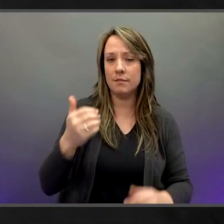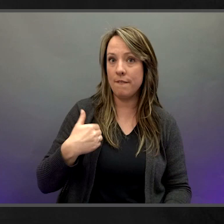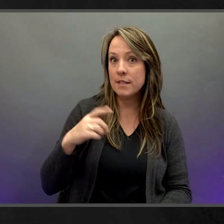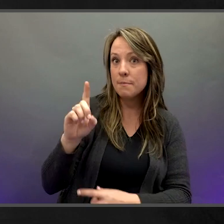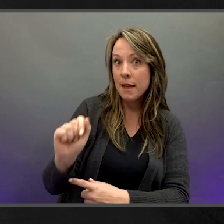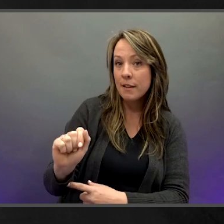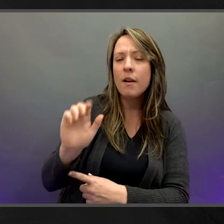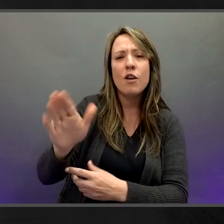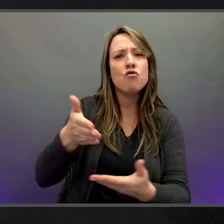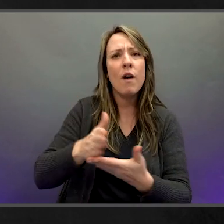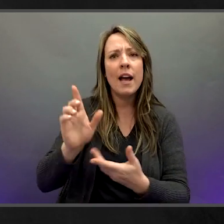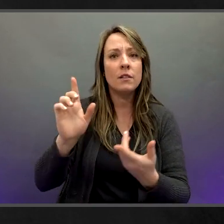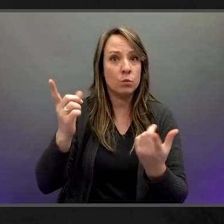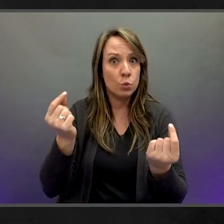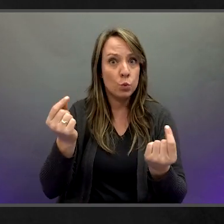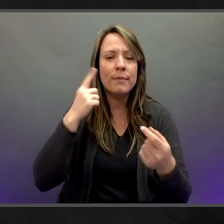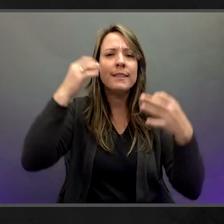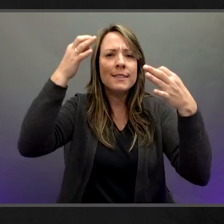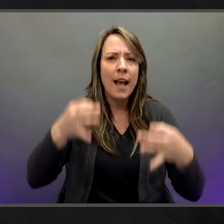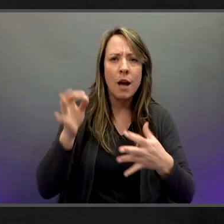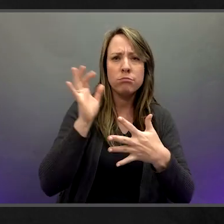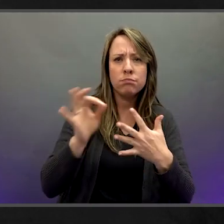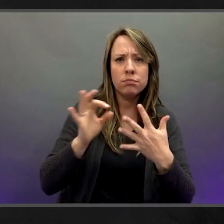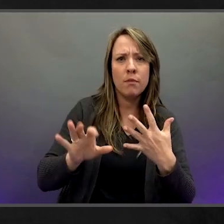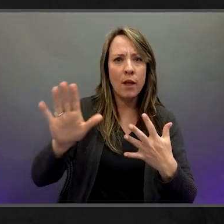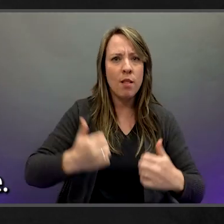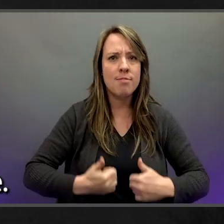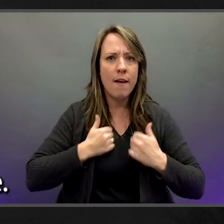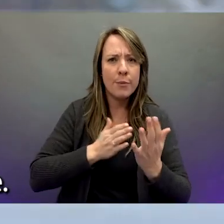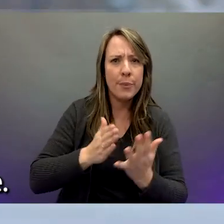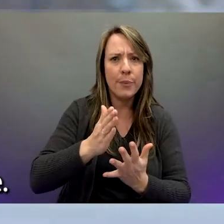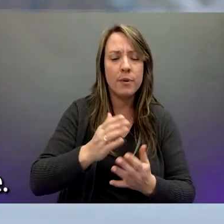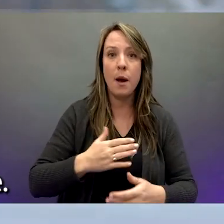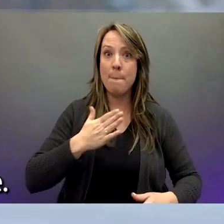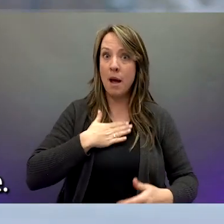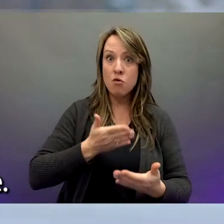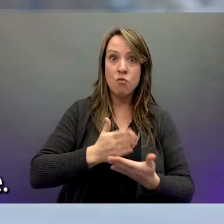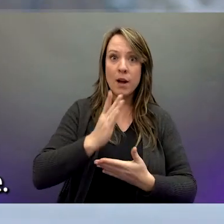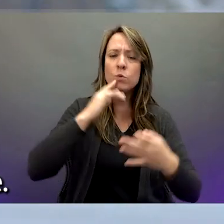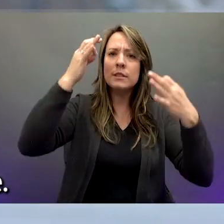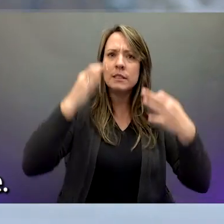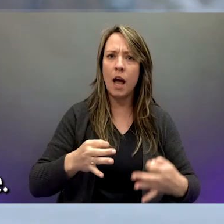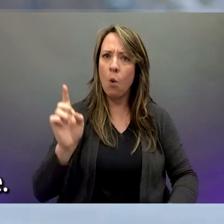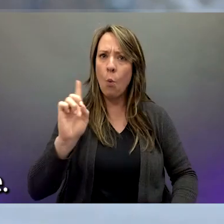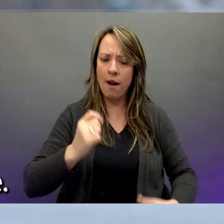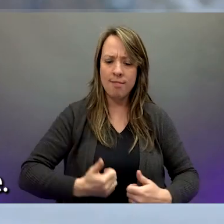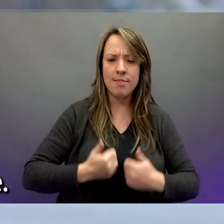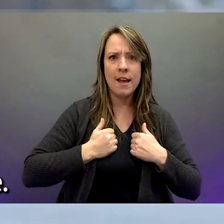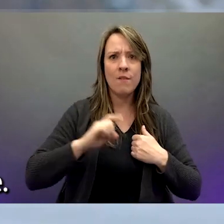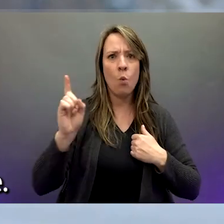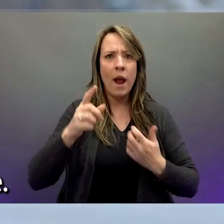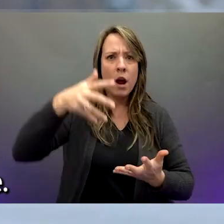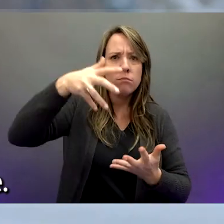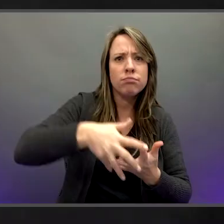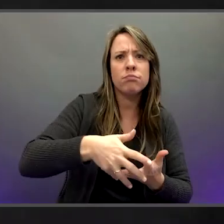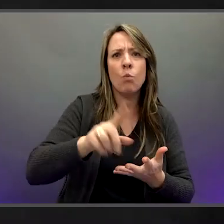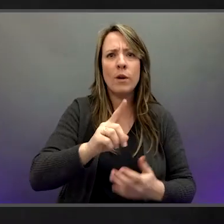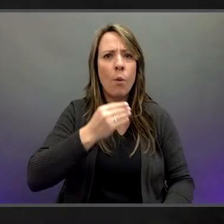disabilities have a right to make choices about their lives. I have the right to choose where I want to live.